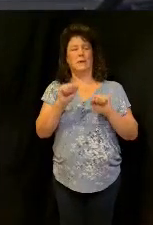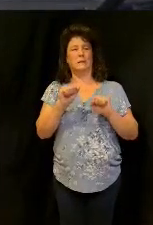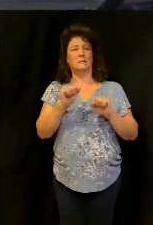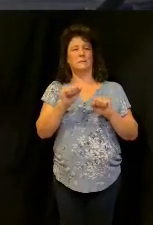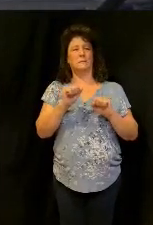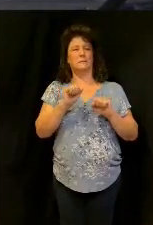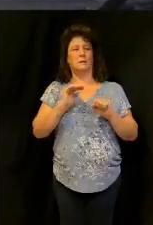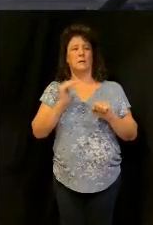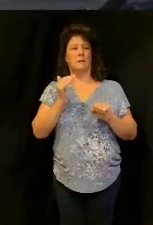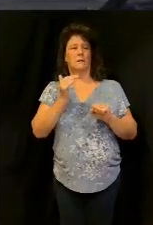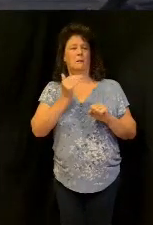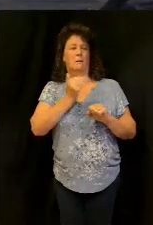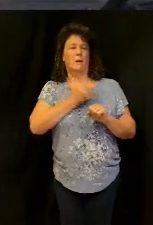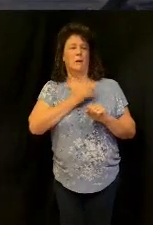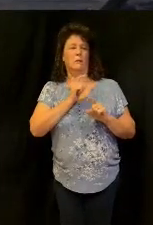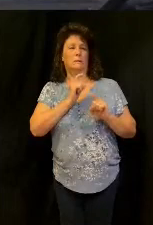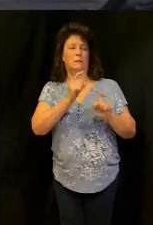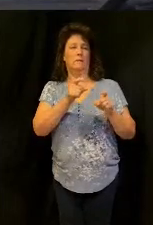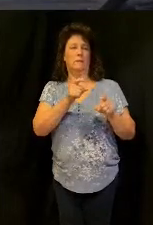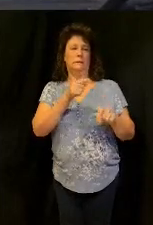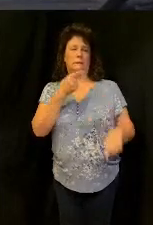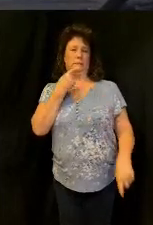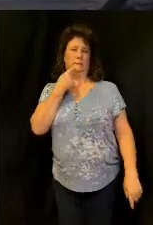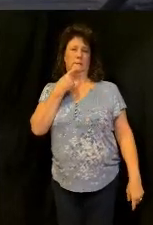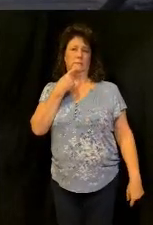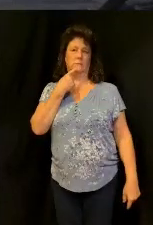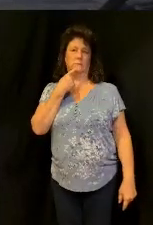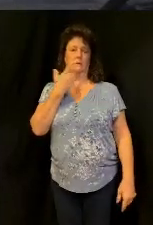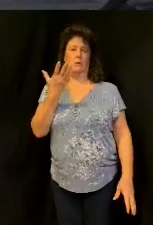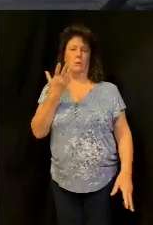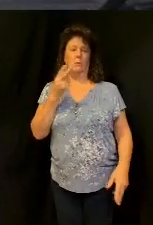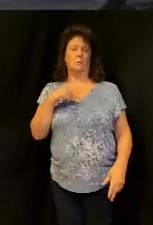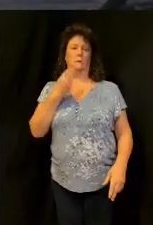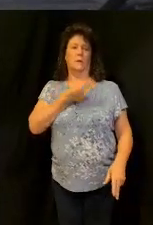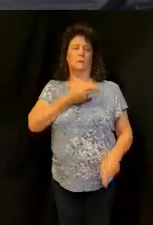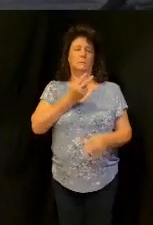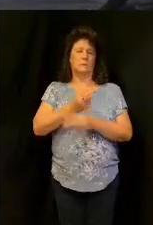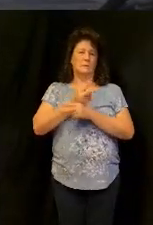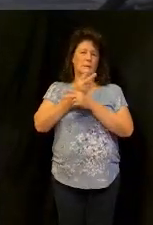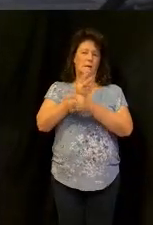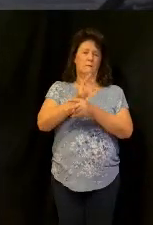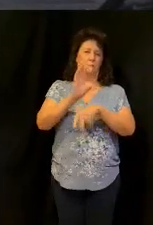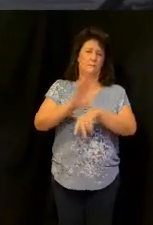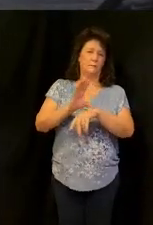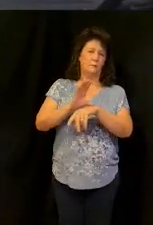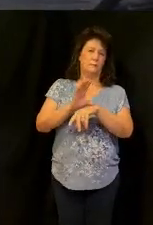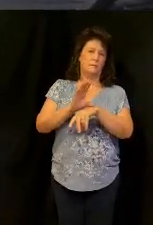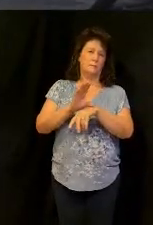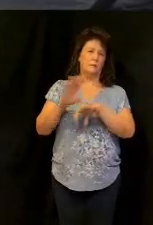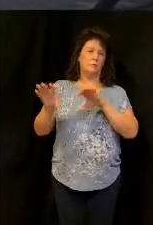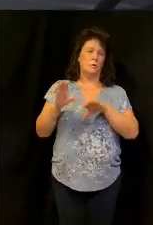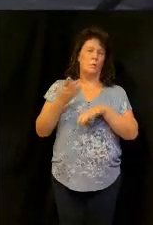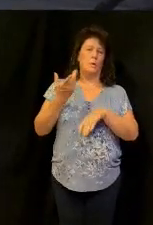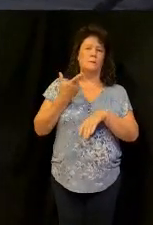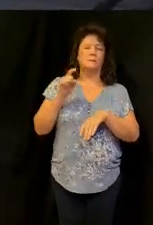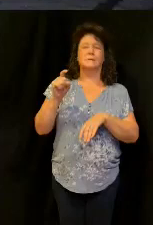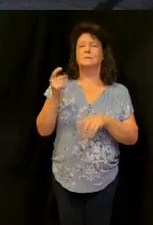he wants us to take care of his wife the church to do what we need to do